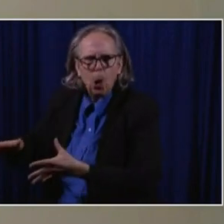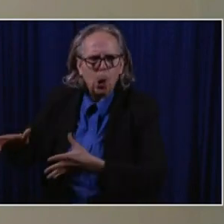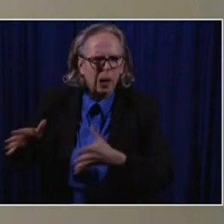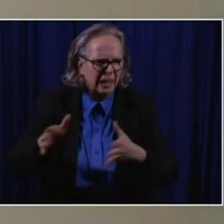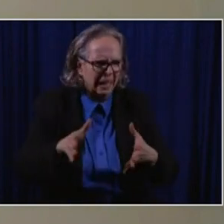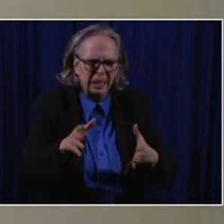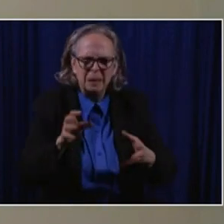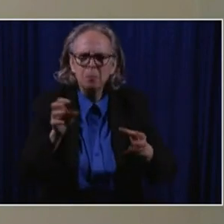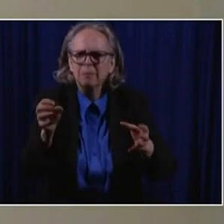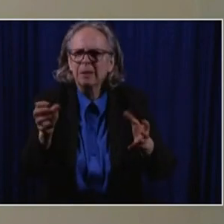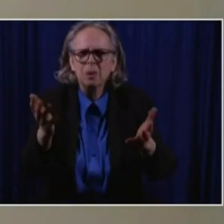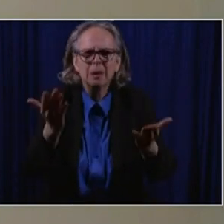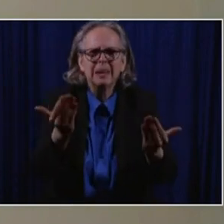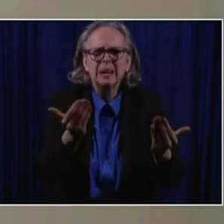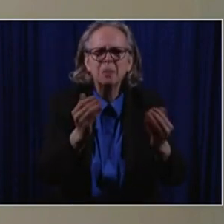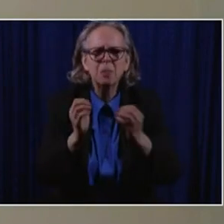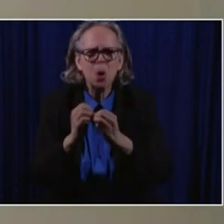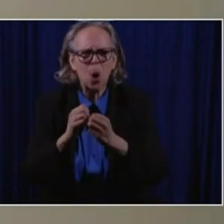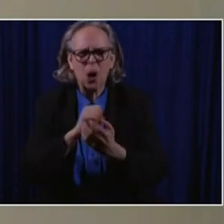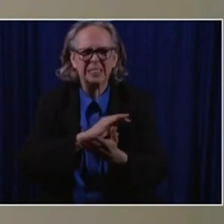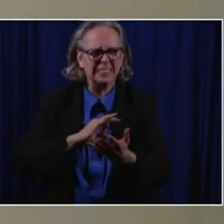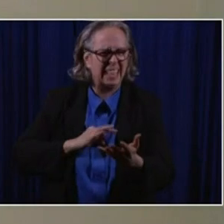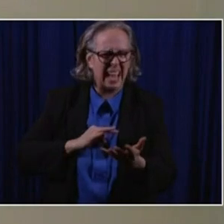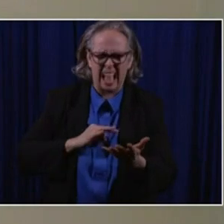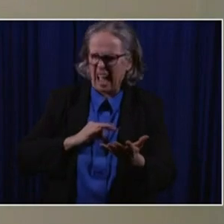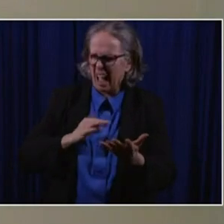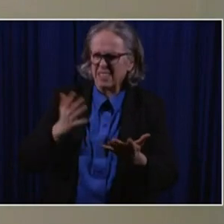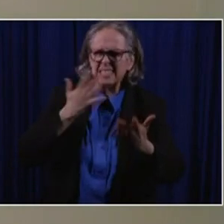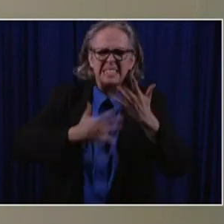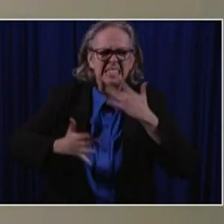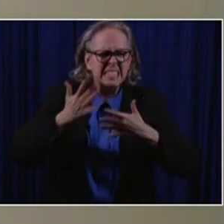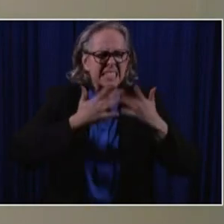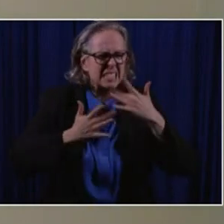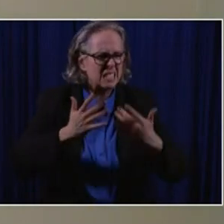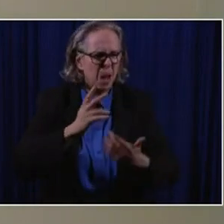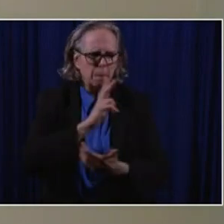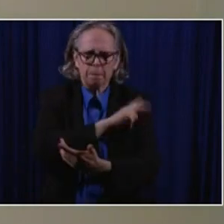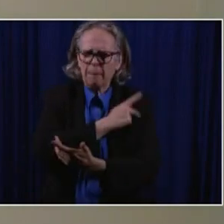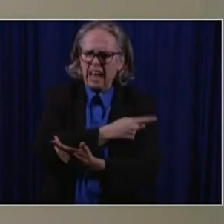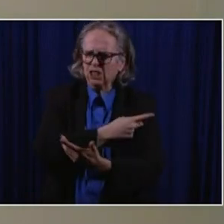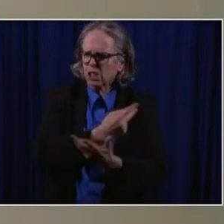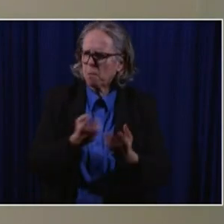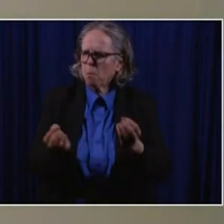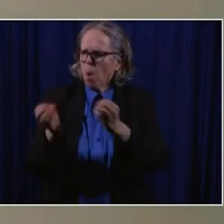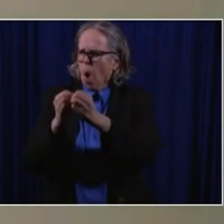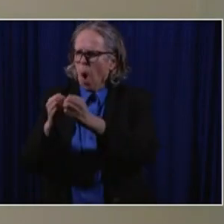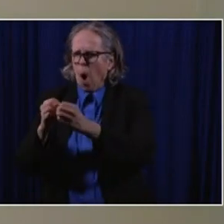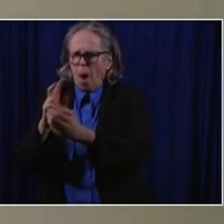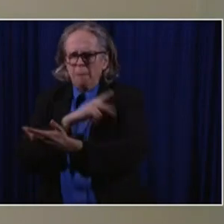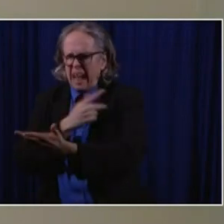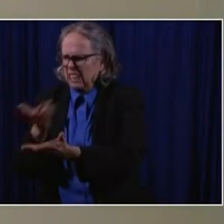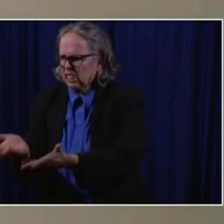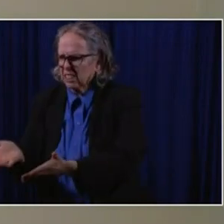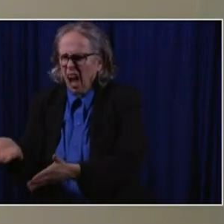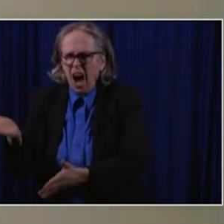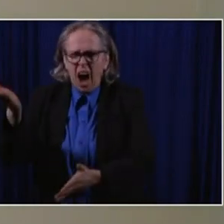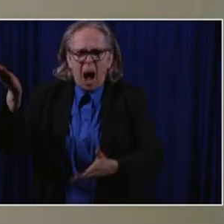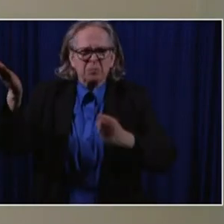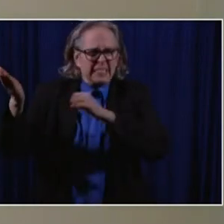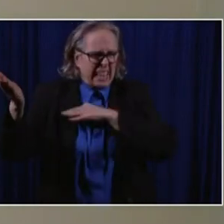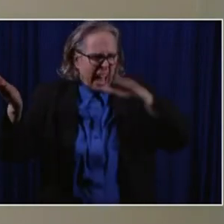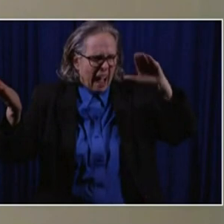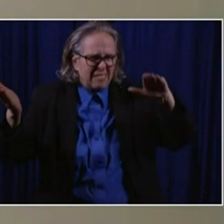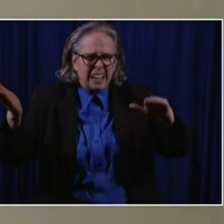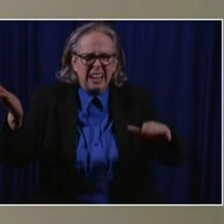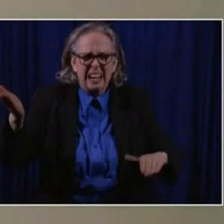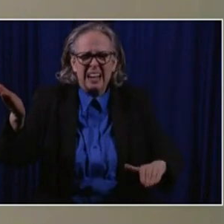as activity picks up and people, you know, in Ohio, we move together in the cold and viruses accelerate. This is the nature of the business and we're used to